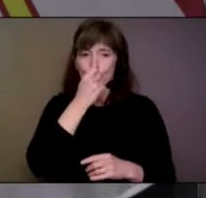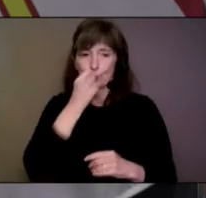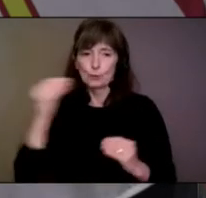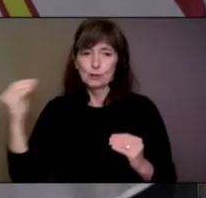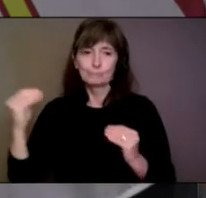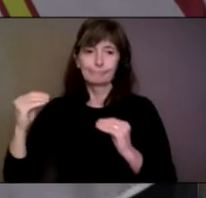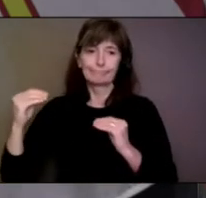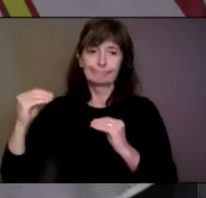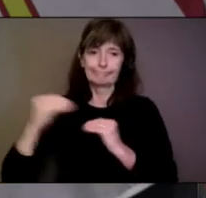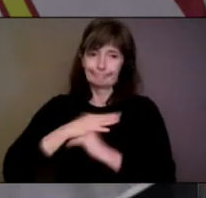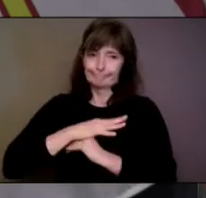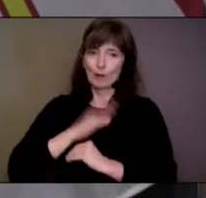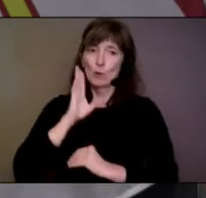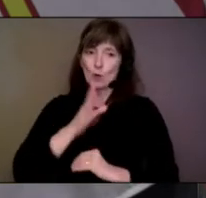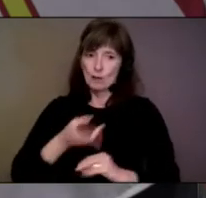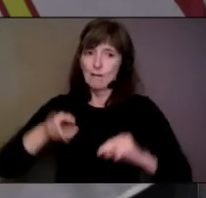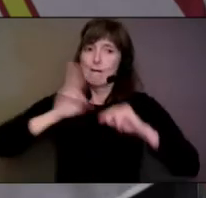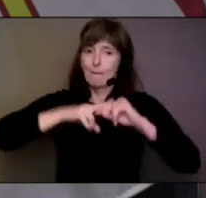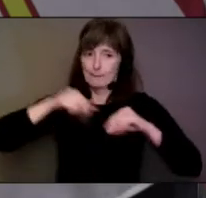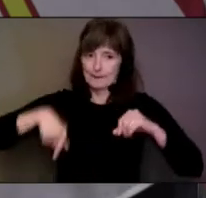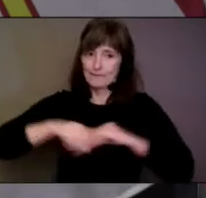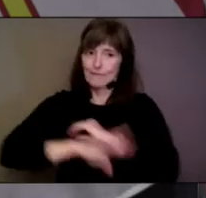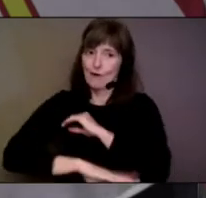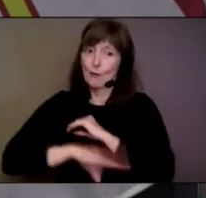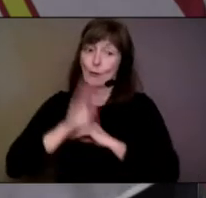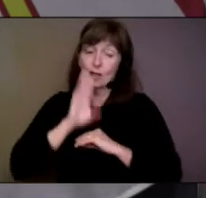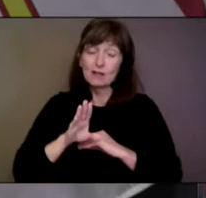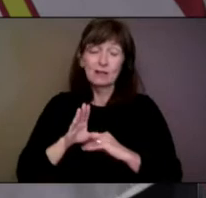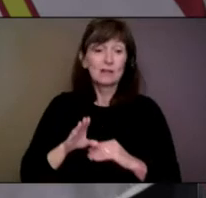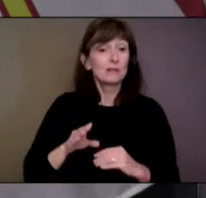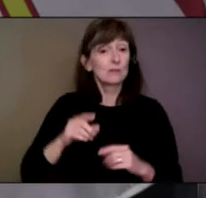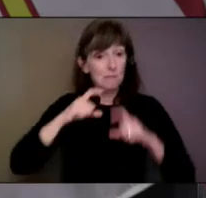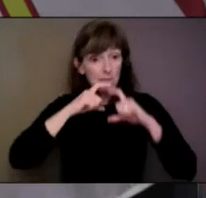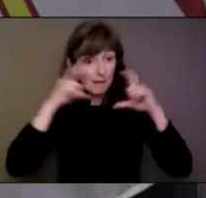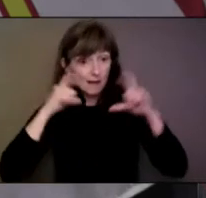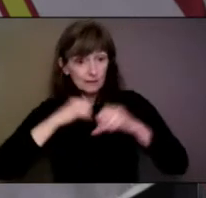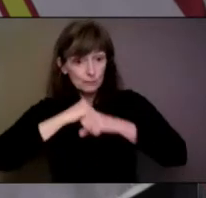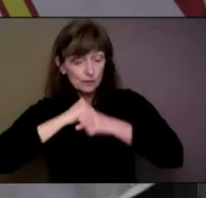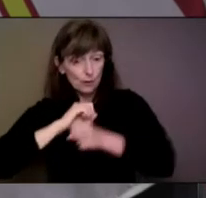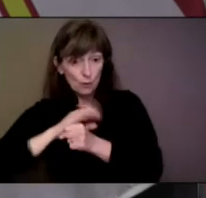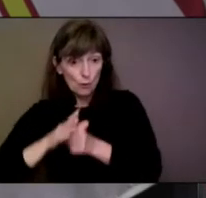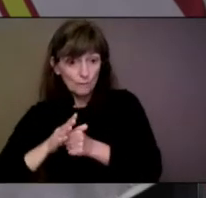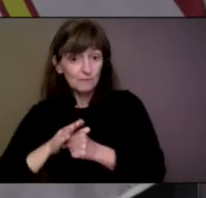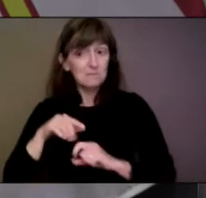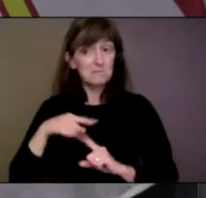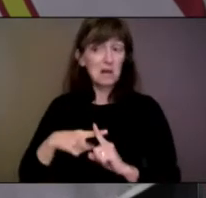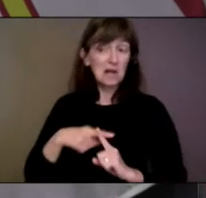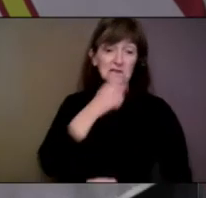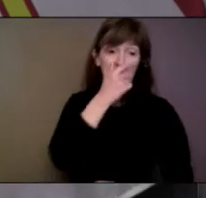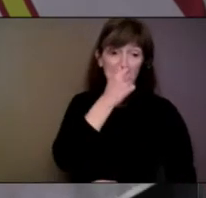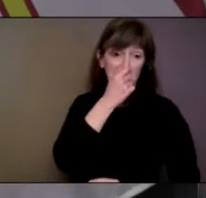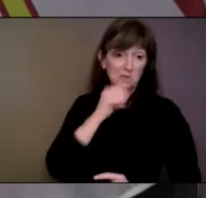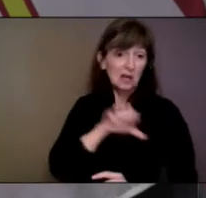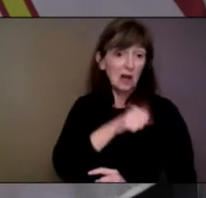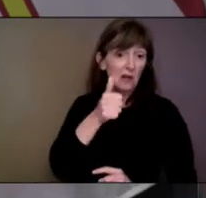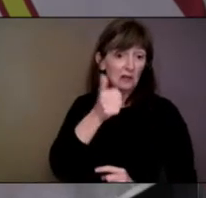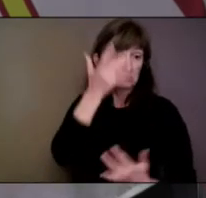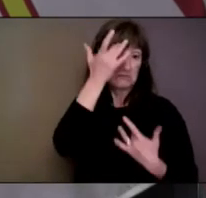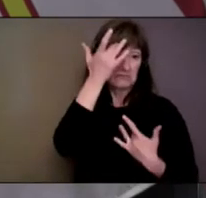many other viruses as well. So, and I really hope that people, you know, don't judge